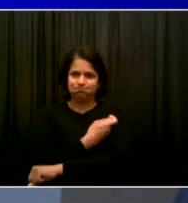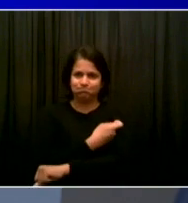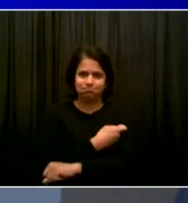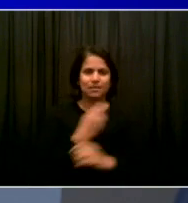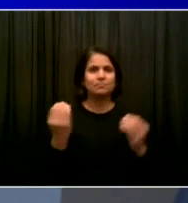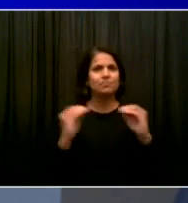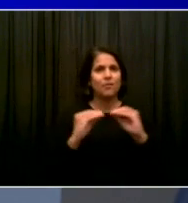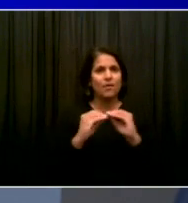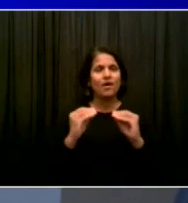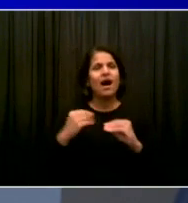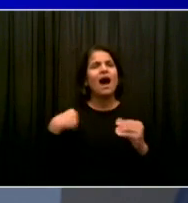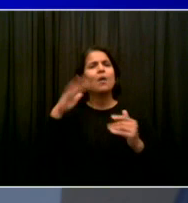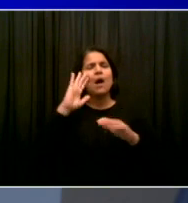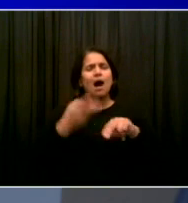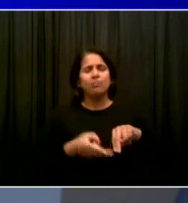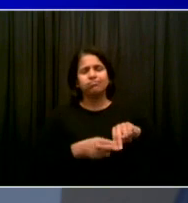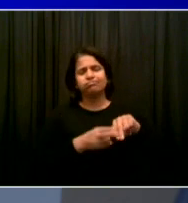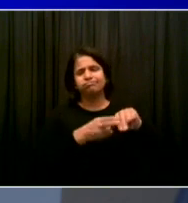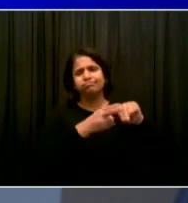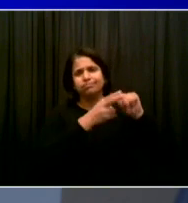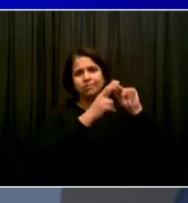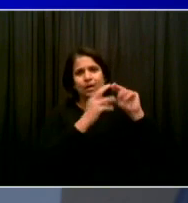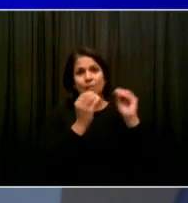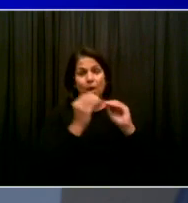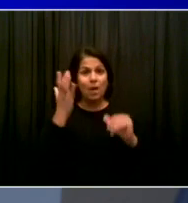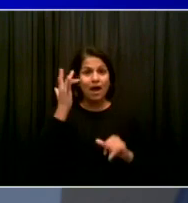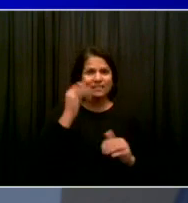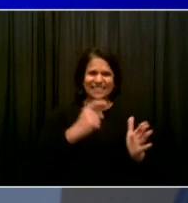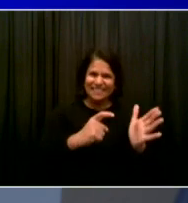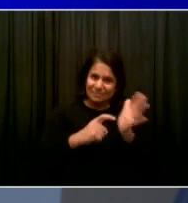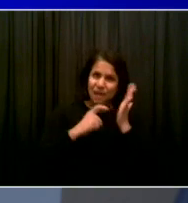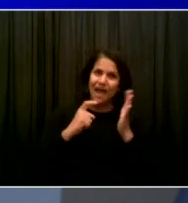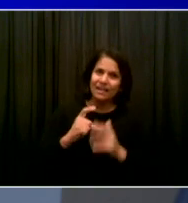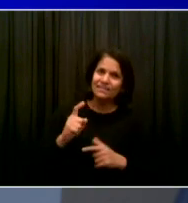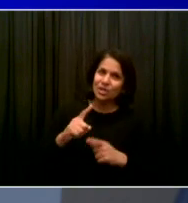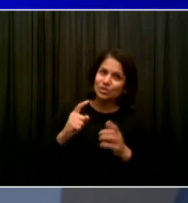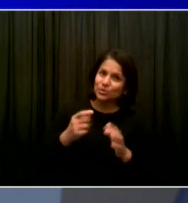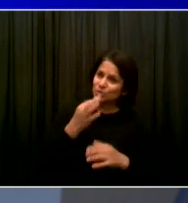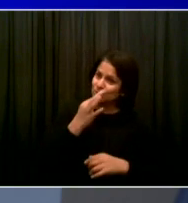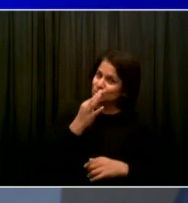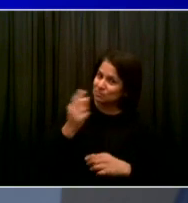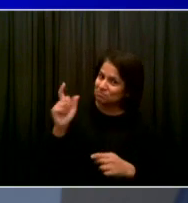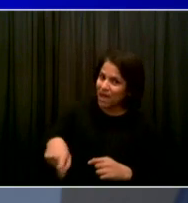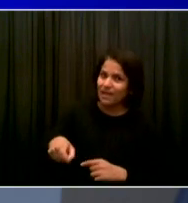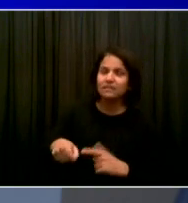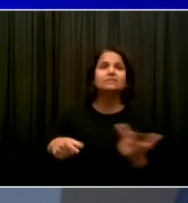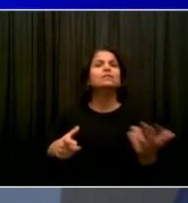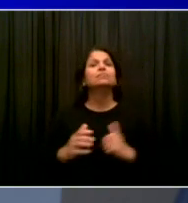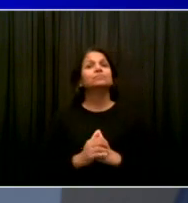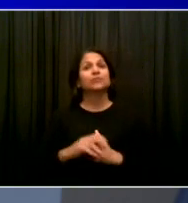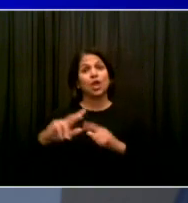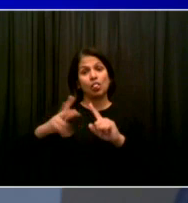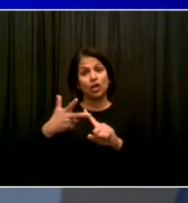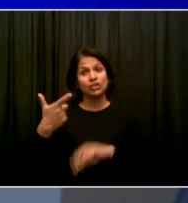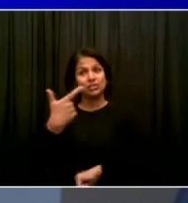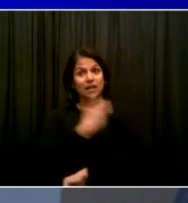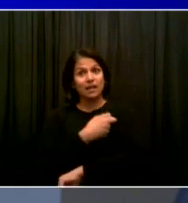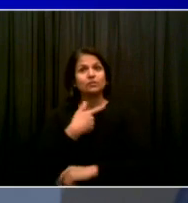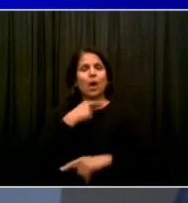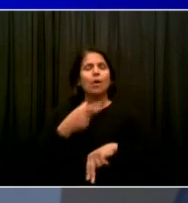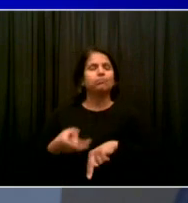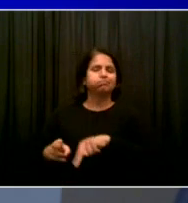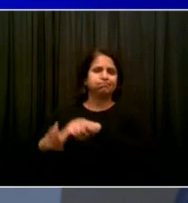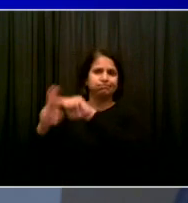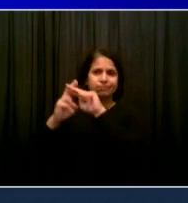boosters, mandates coming into effect that number, we want to keep pushing up pushing up. But here are the challenges. Number two, daily